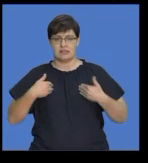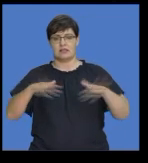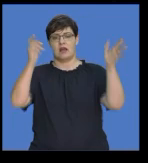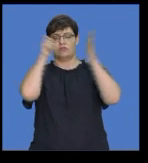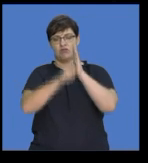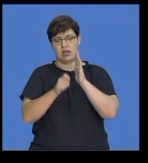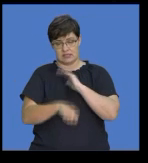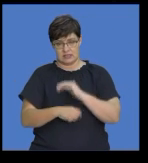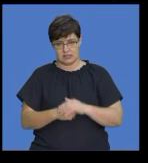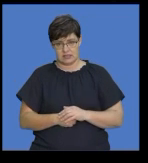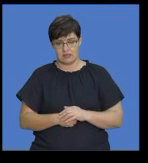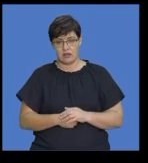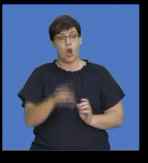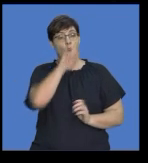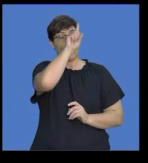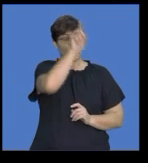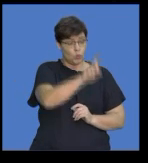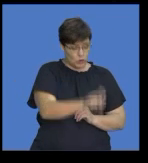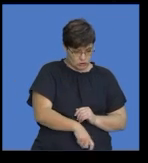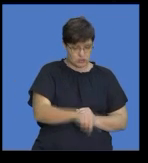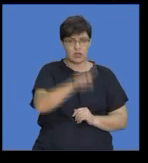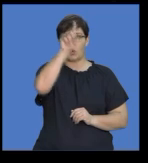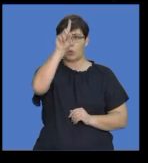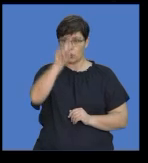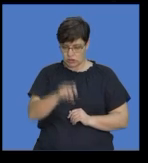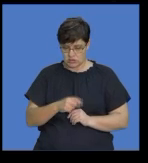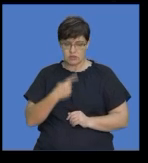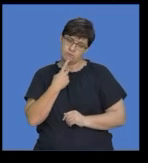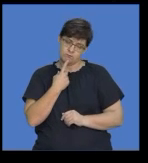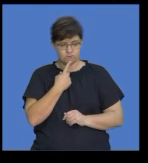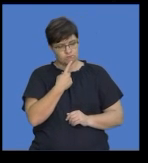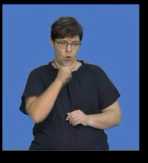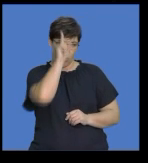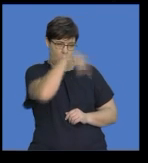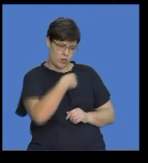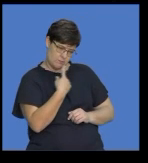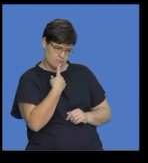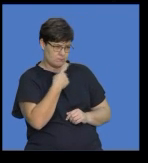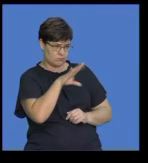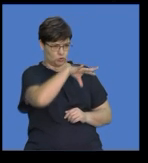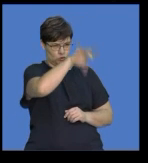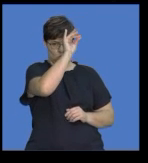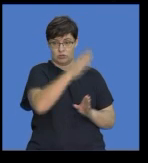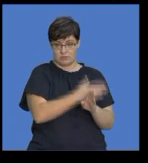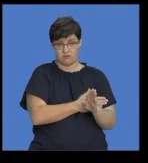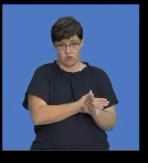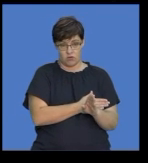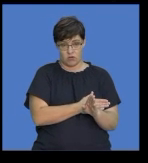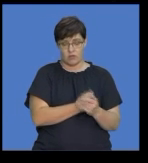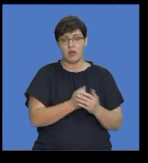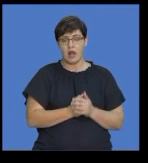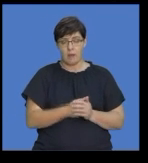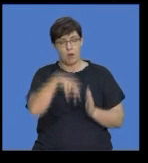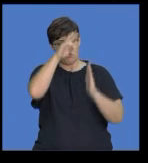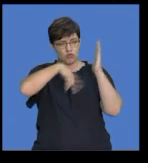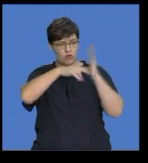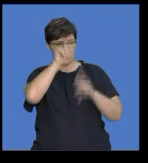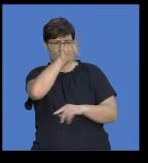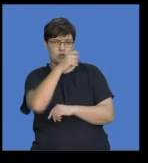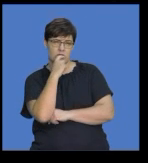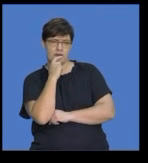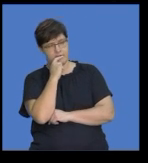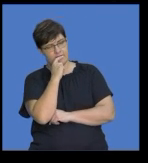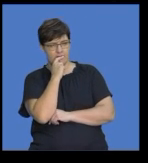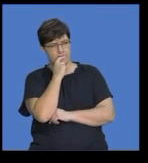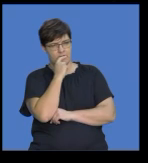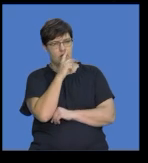before you make a choice okay and you need to read your questions at least 2 to 3 times for a better understanding before